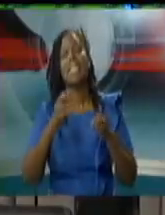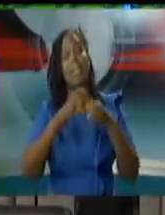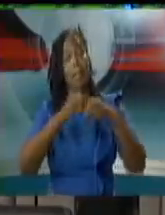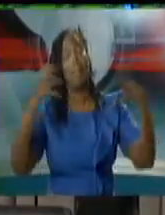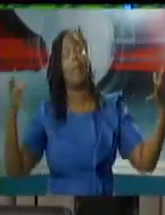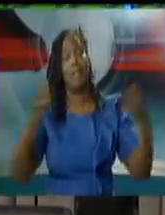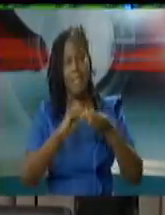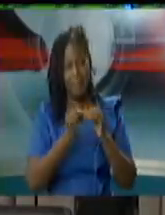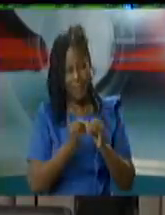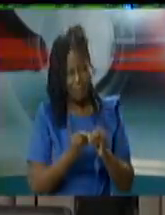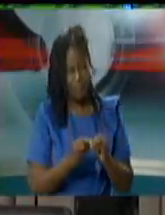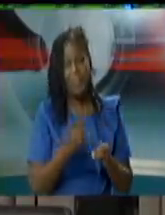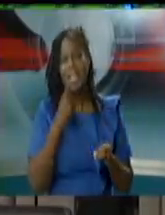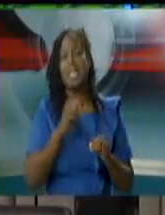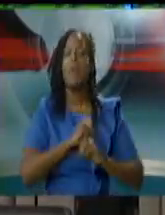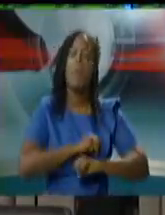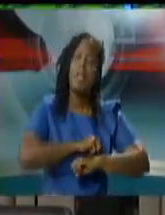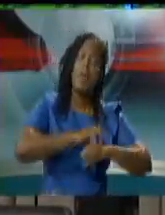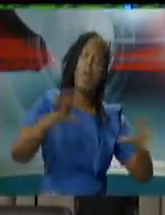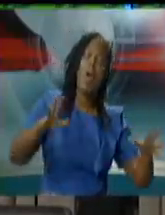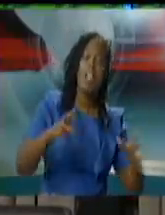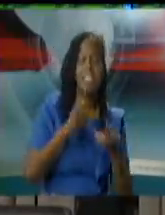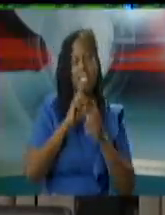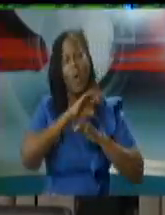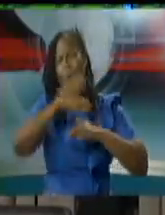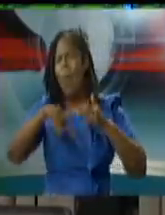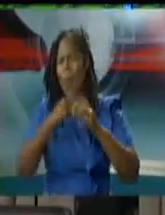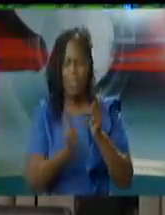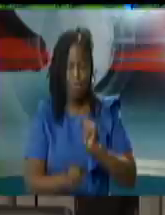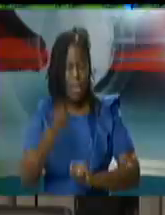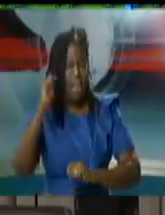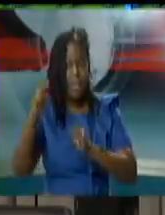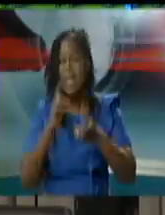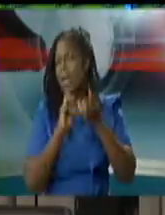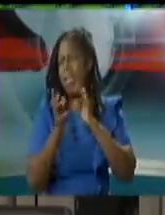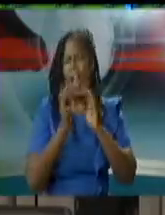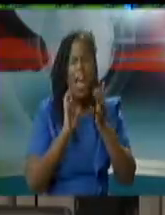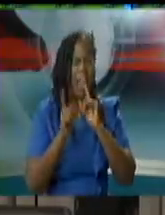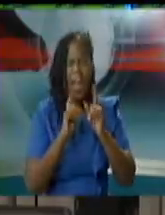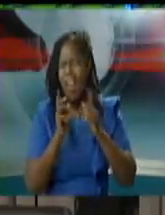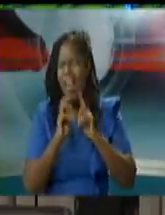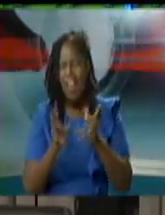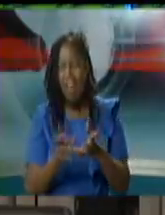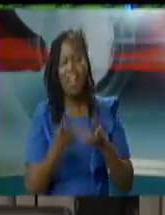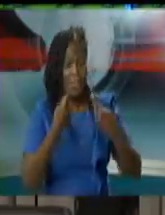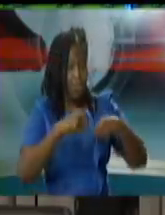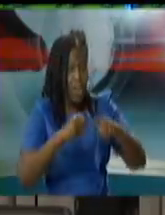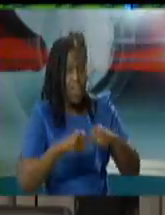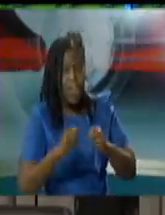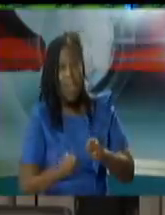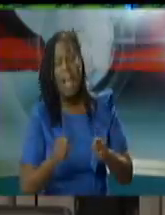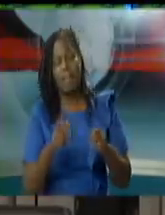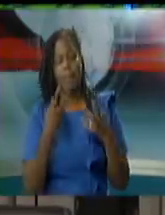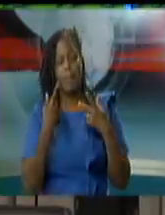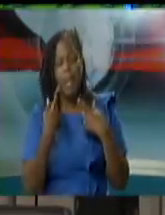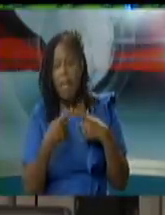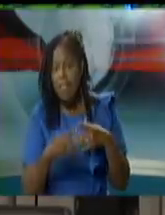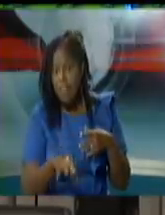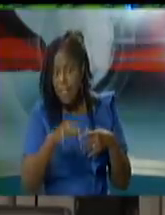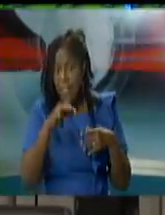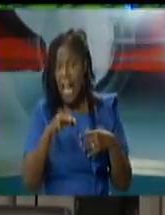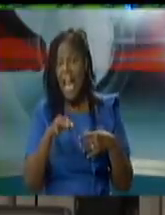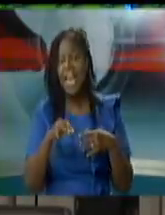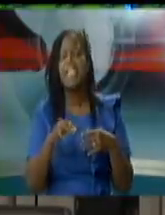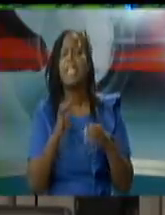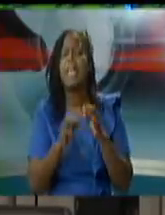country dealing with ncds inclusive of free screening for prostate cancer thousands of people